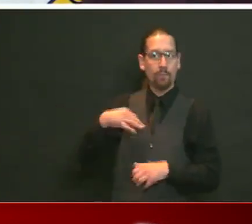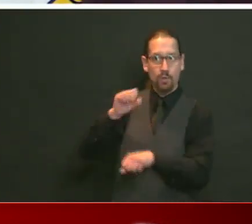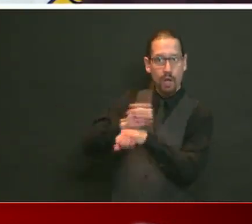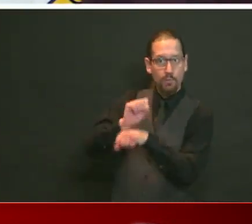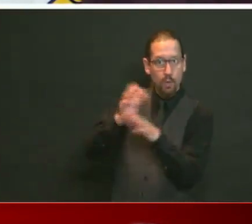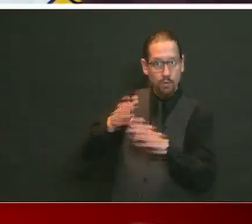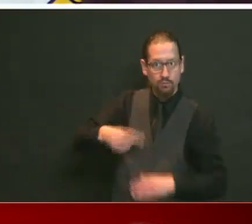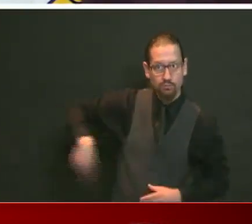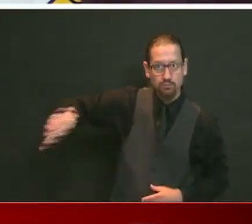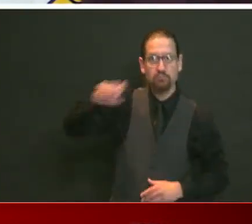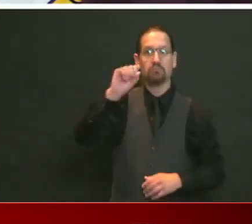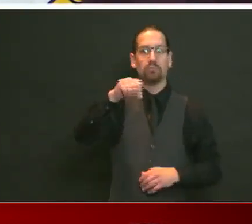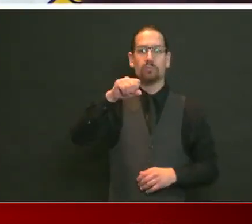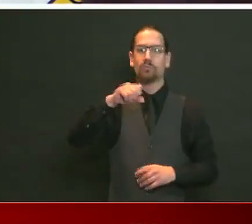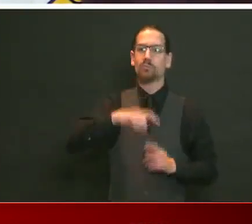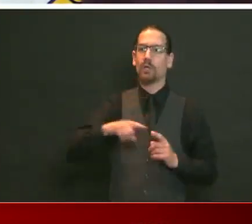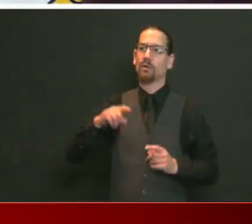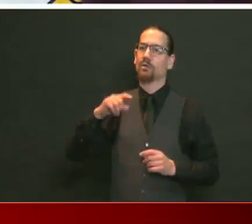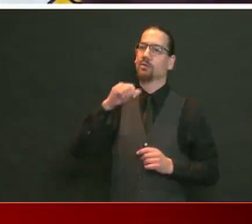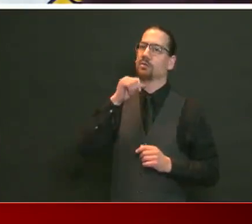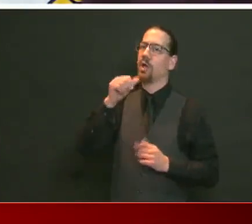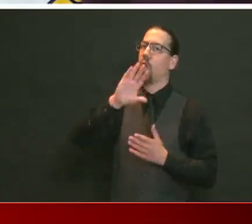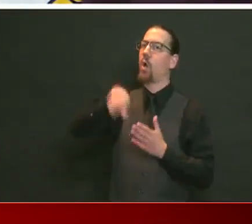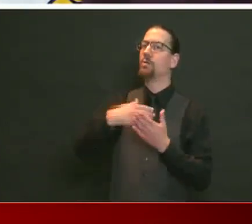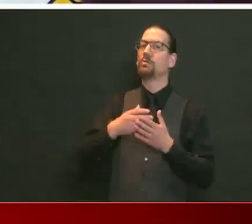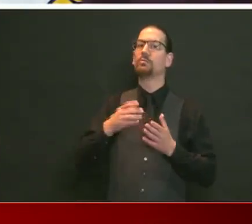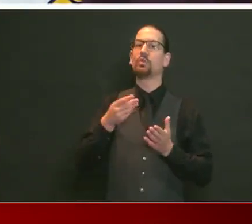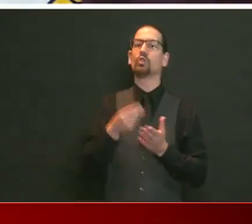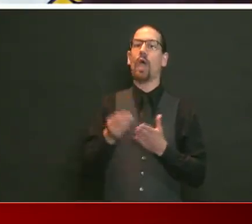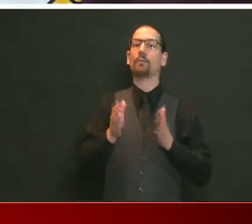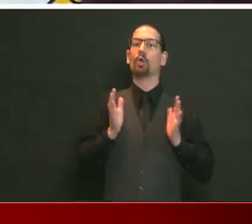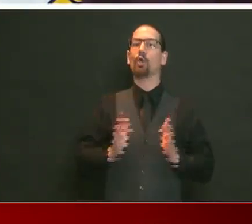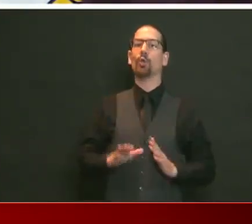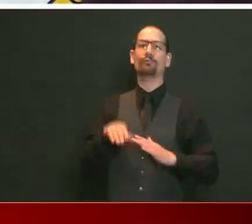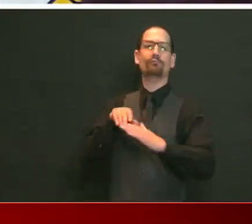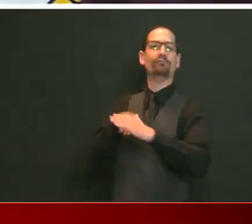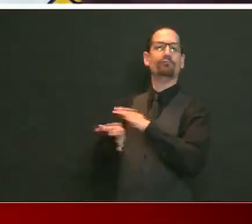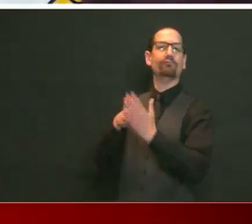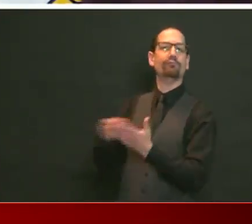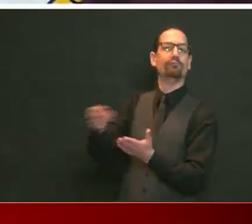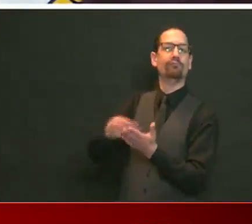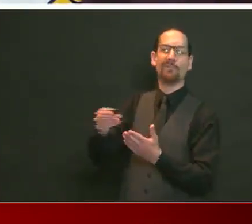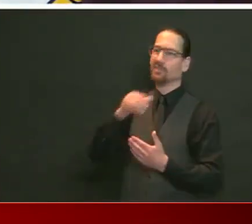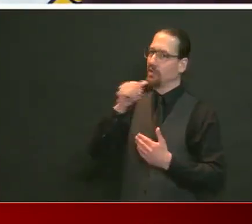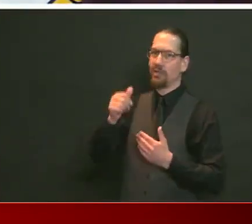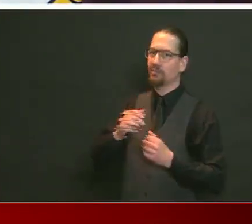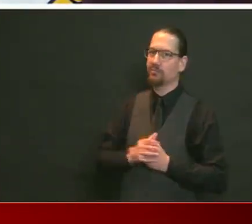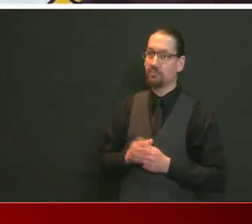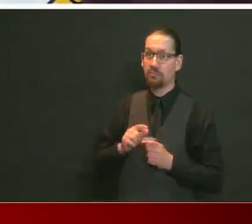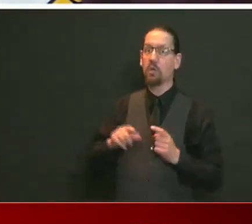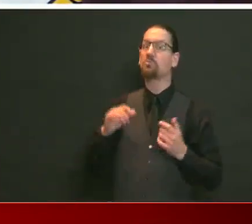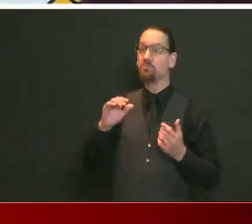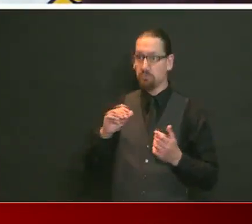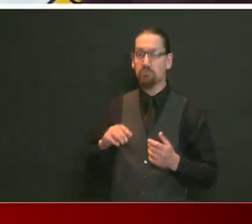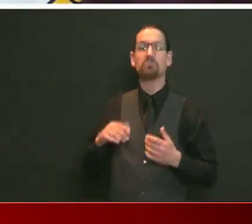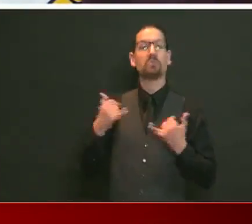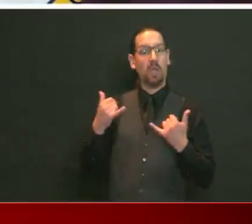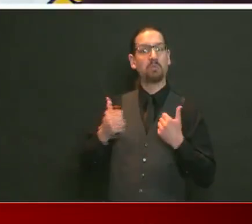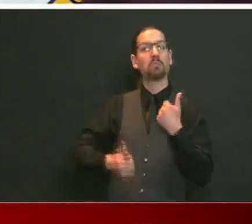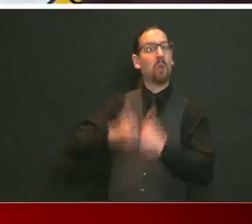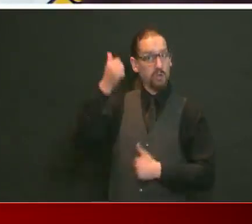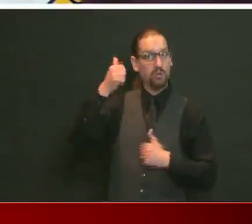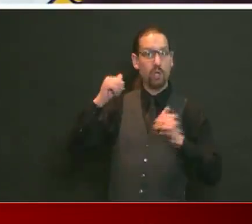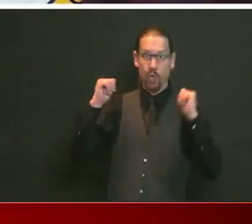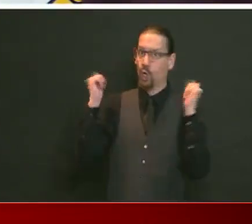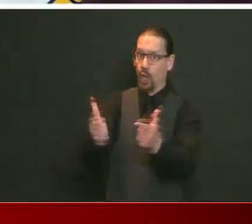Not all the shoppers were. We saw much better compliance this weekend, so I want to say thank you. Yeah, the kids, as I get